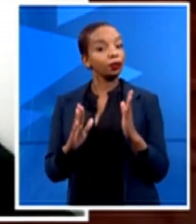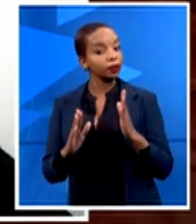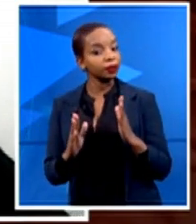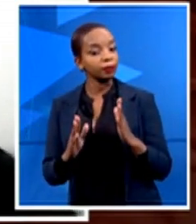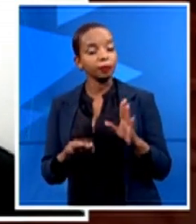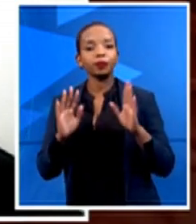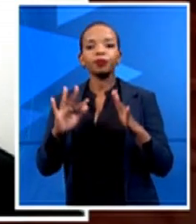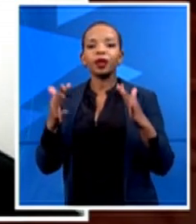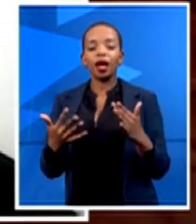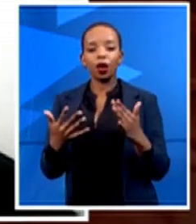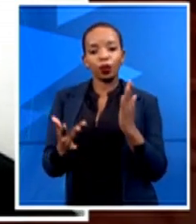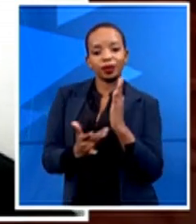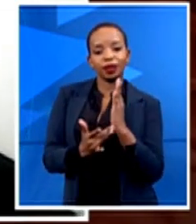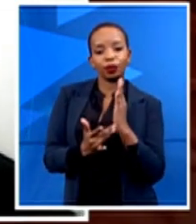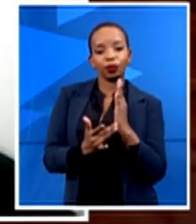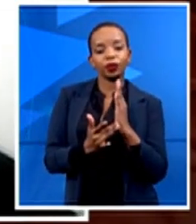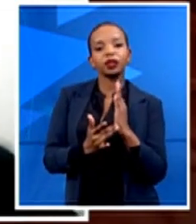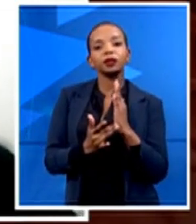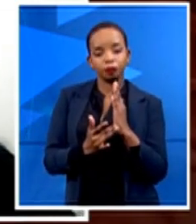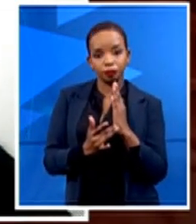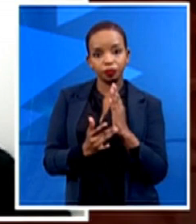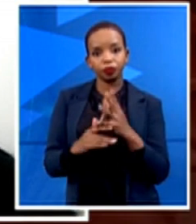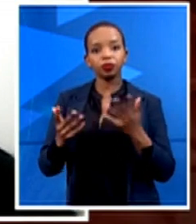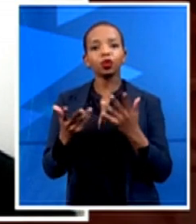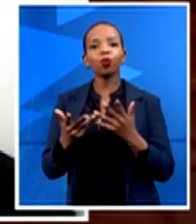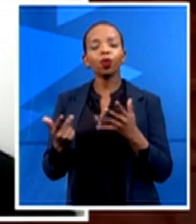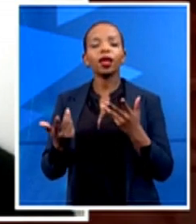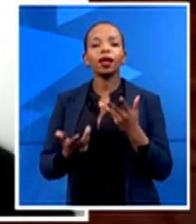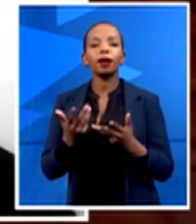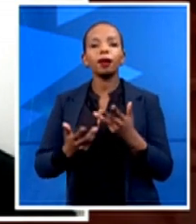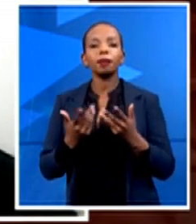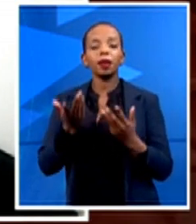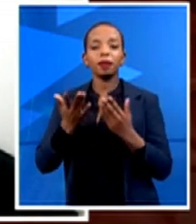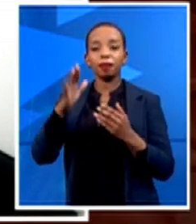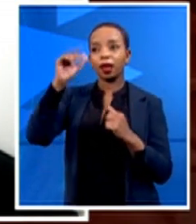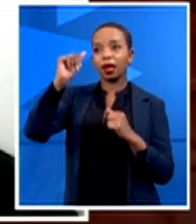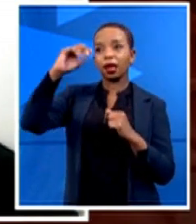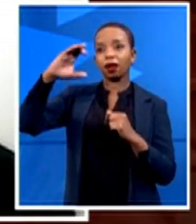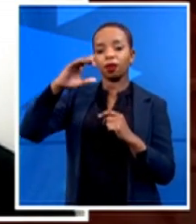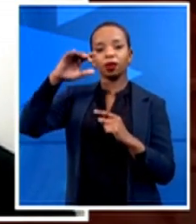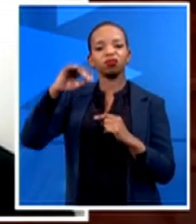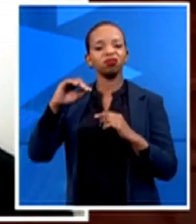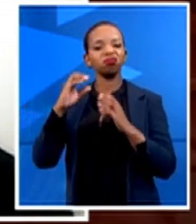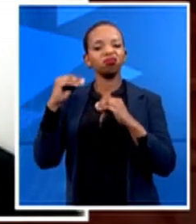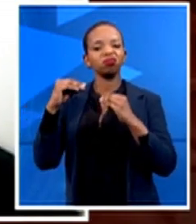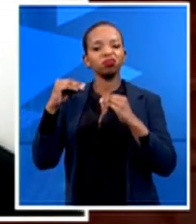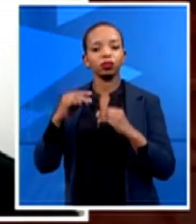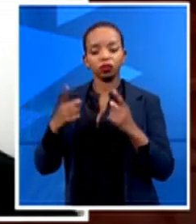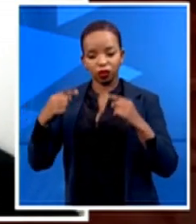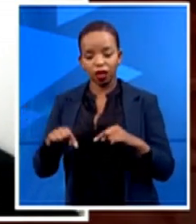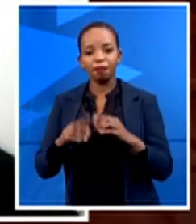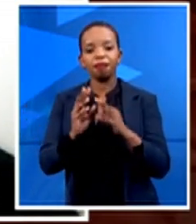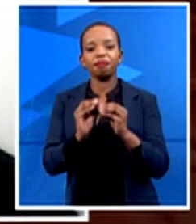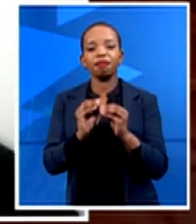aircon's maintenance contractor would come into your office and service your aircon? So, what we're doing as